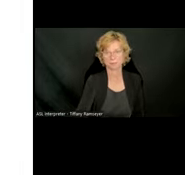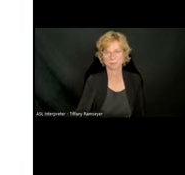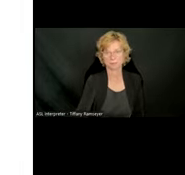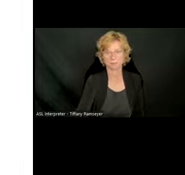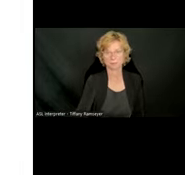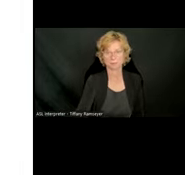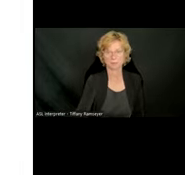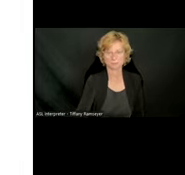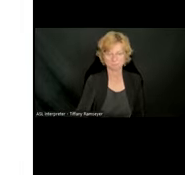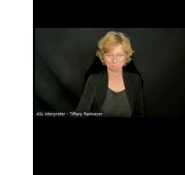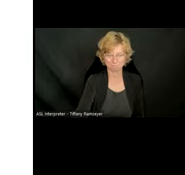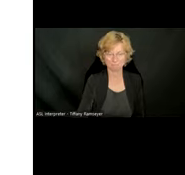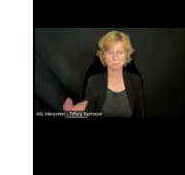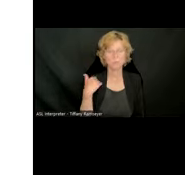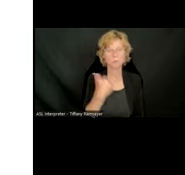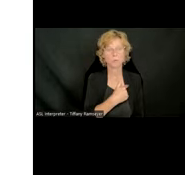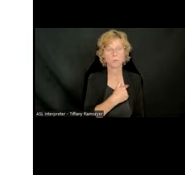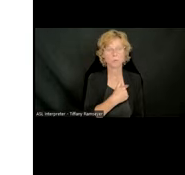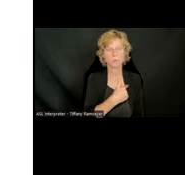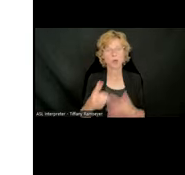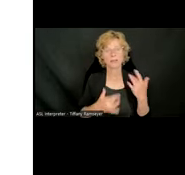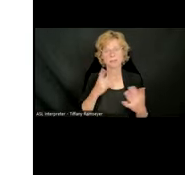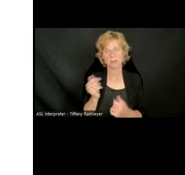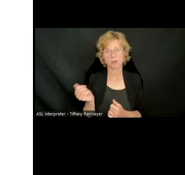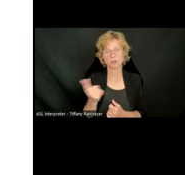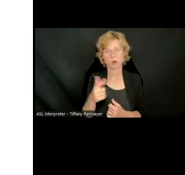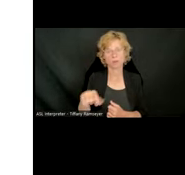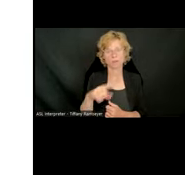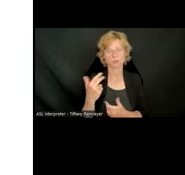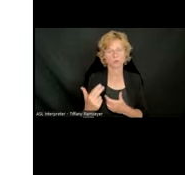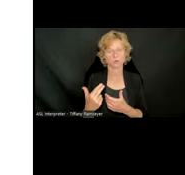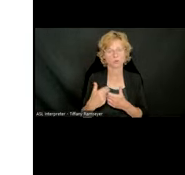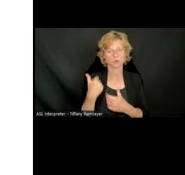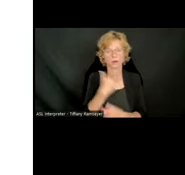We are excited to have you all with us today and to hear from this panel.